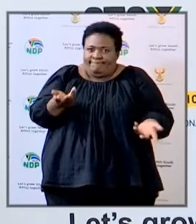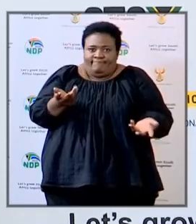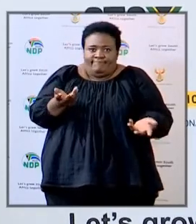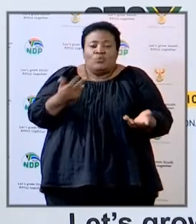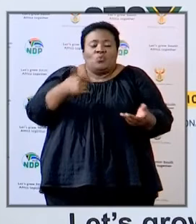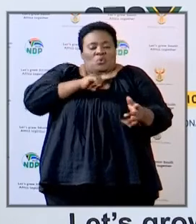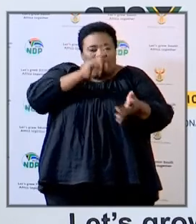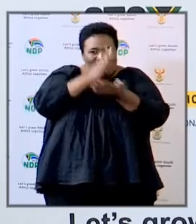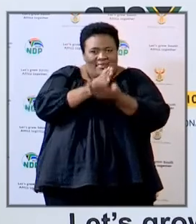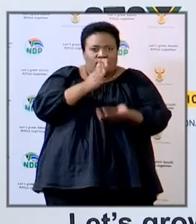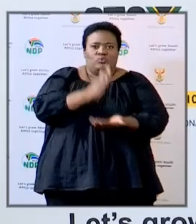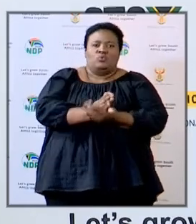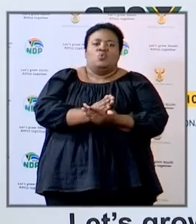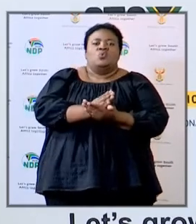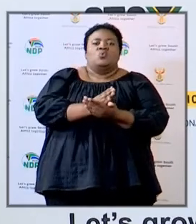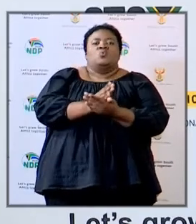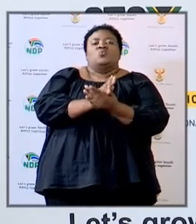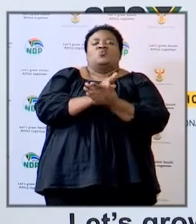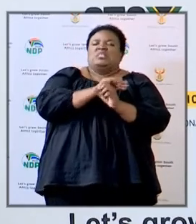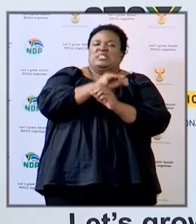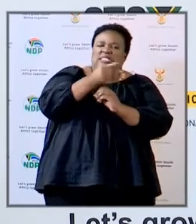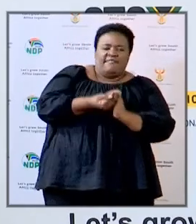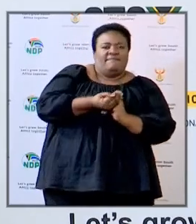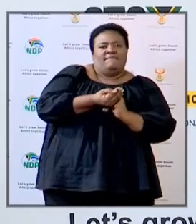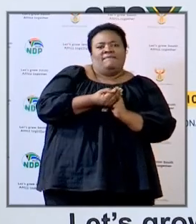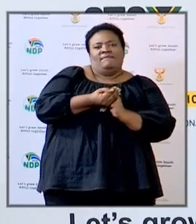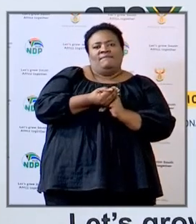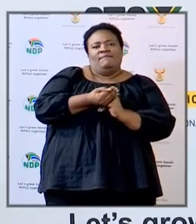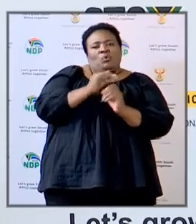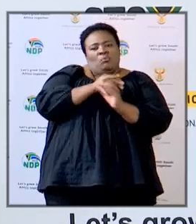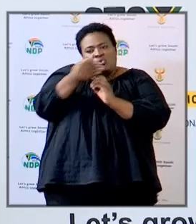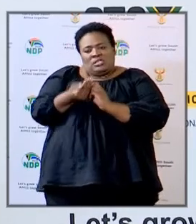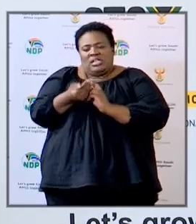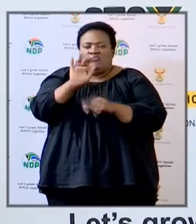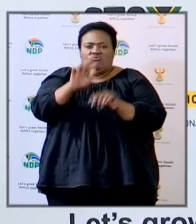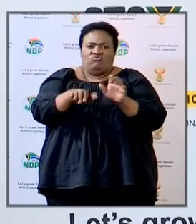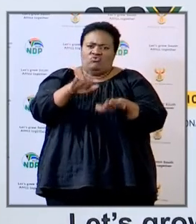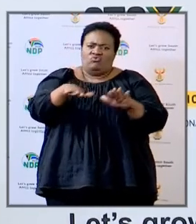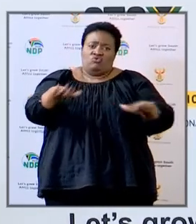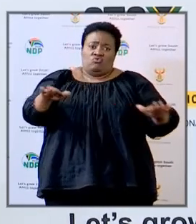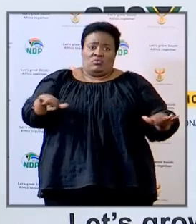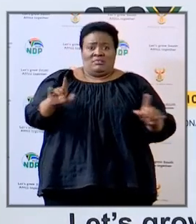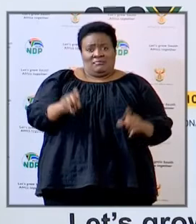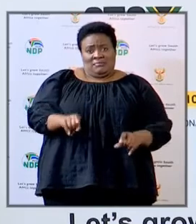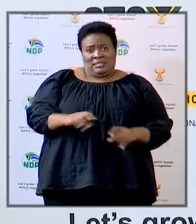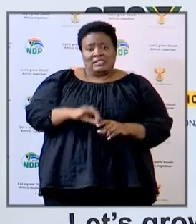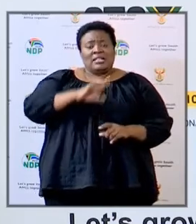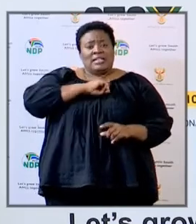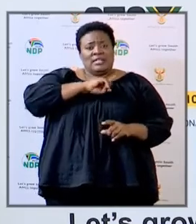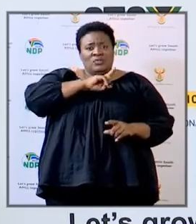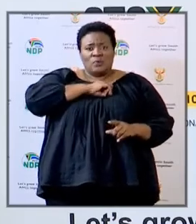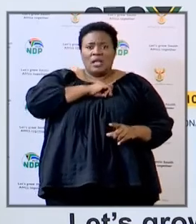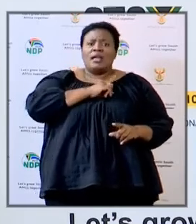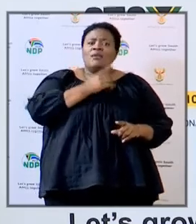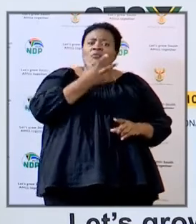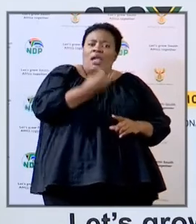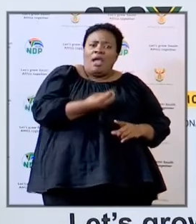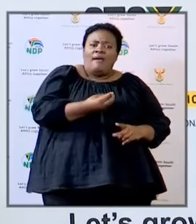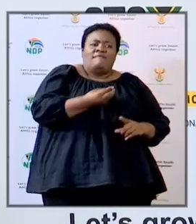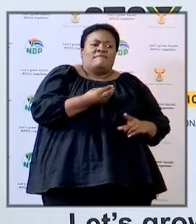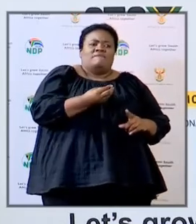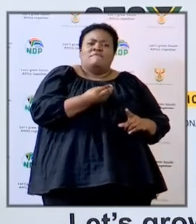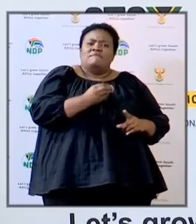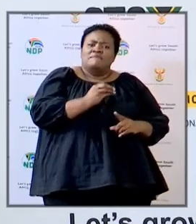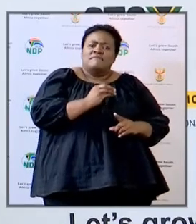possibly can to make sure that we close any other loop or risk that's why we're having phased intake